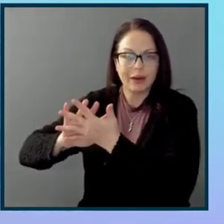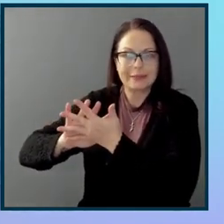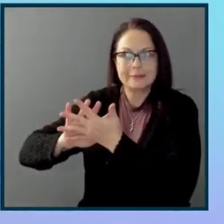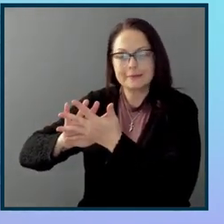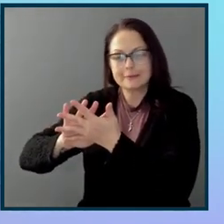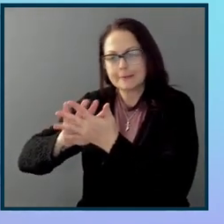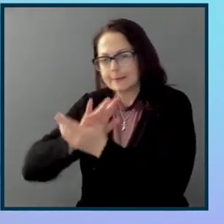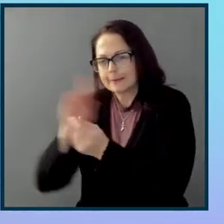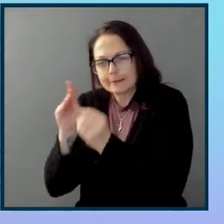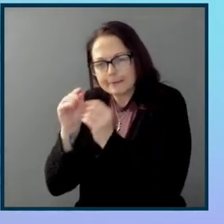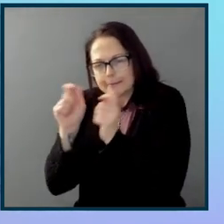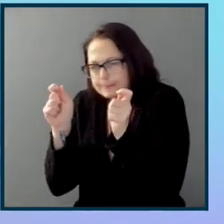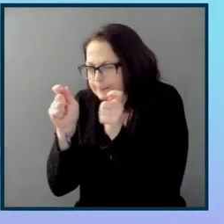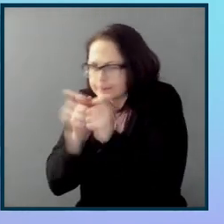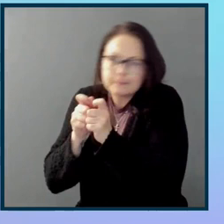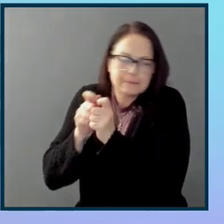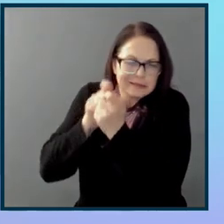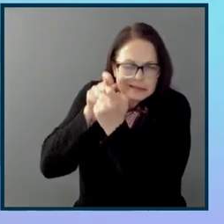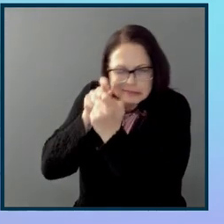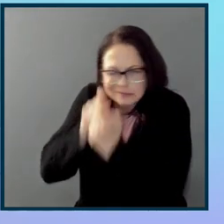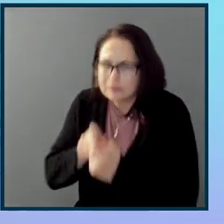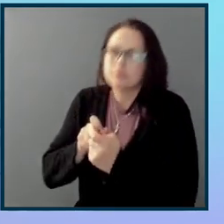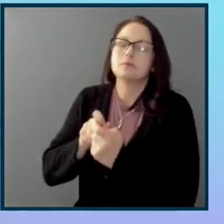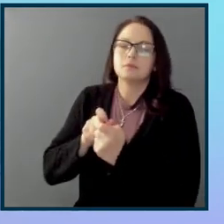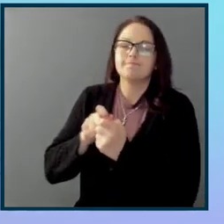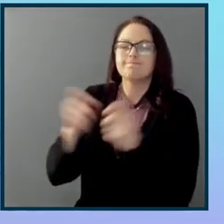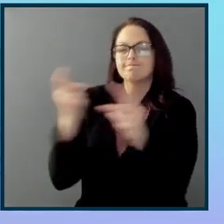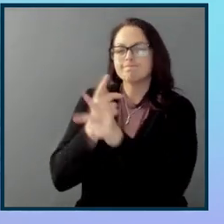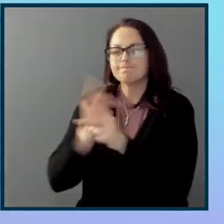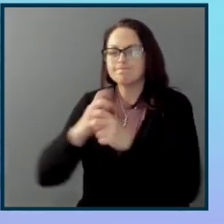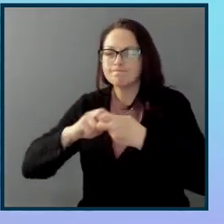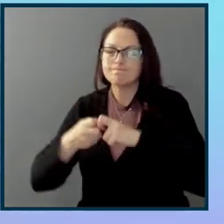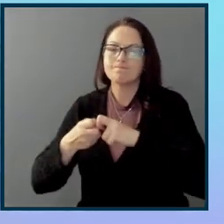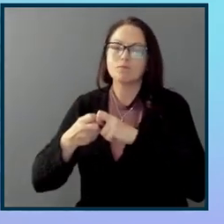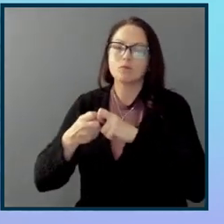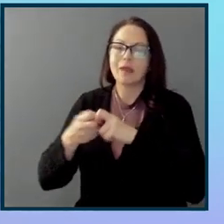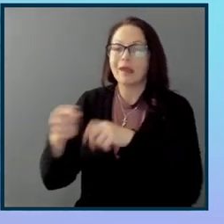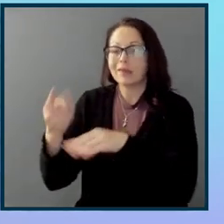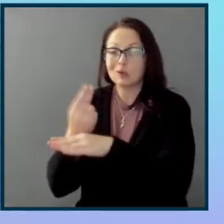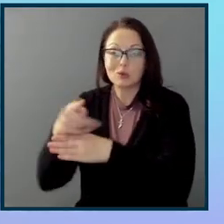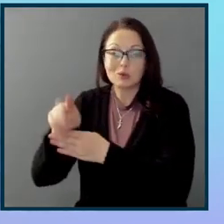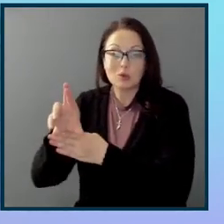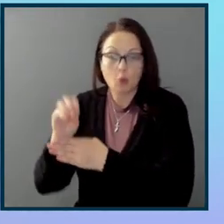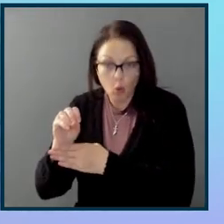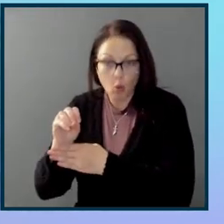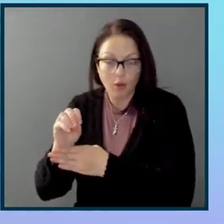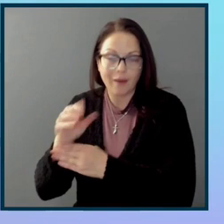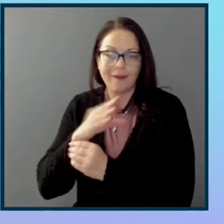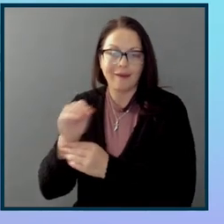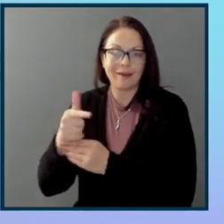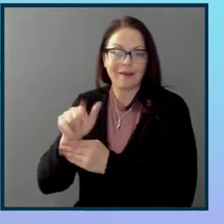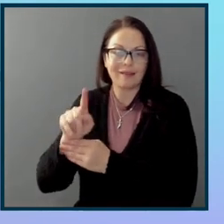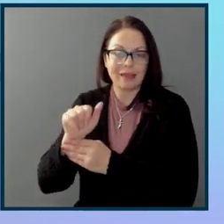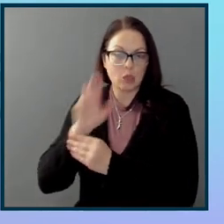DevTools browser extension using Pro, which gets you to over 80%, as Glenda is going to be showing you